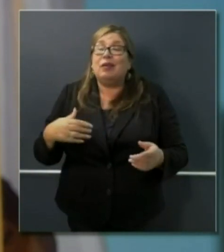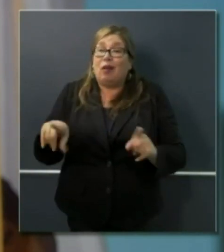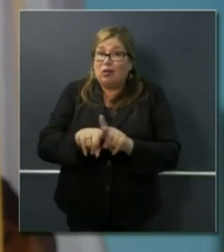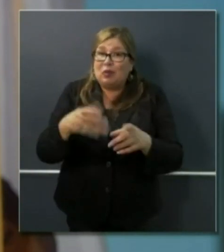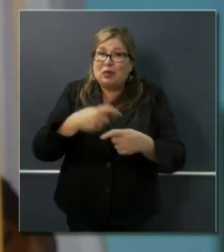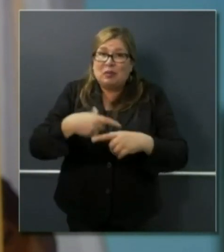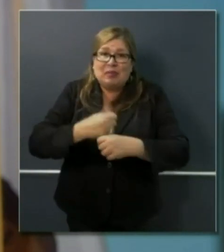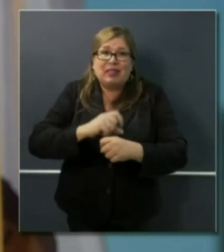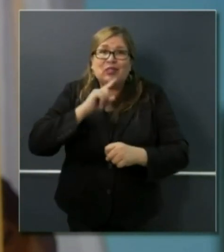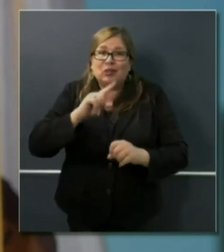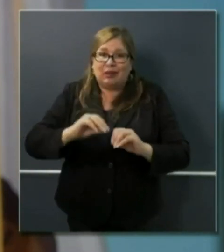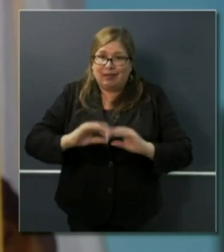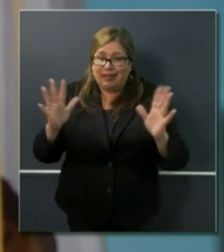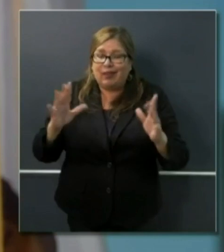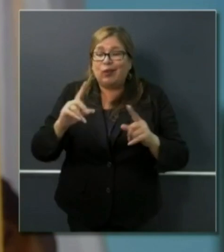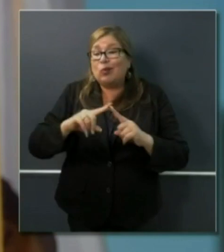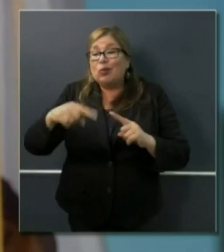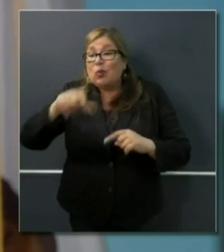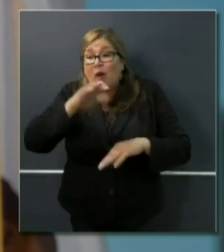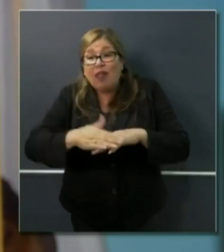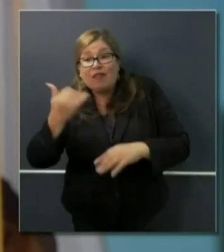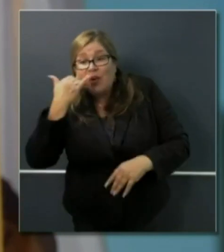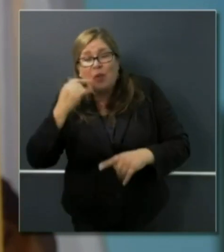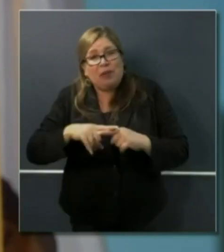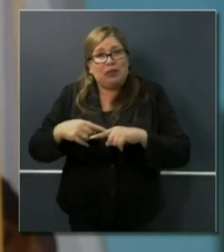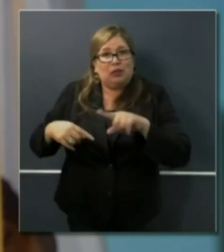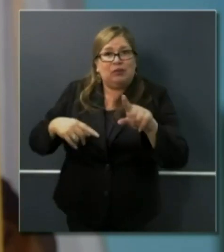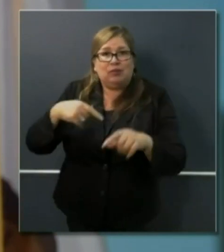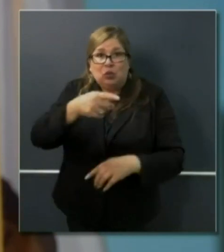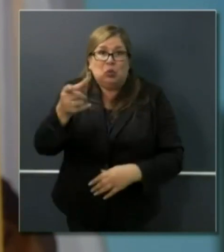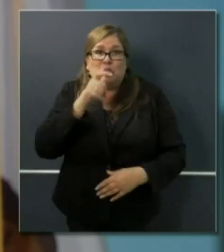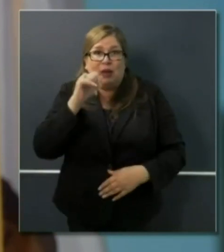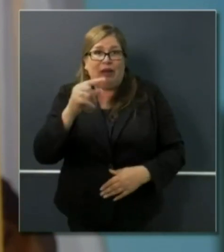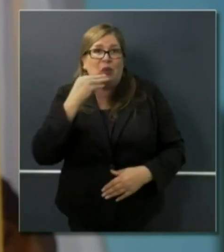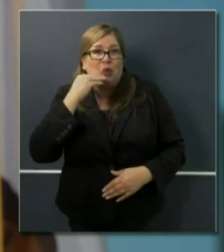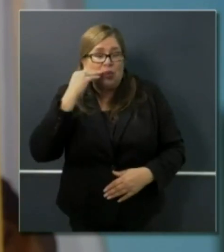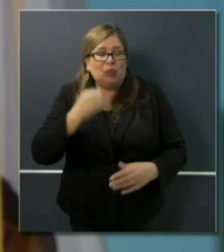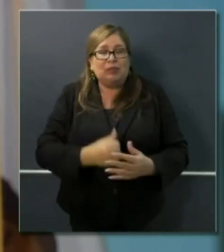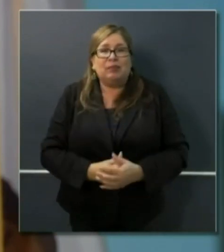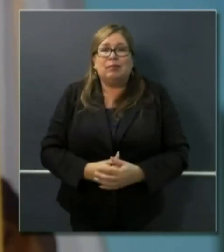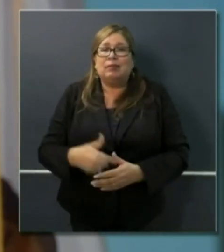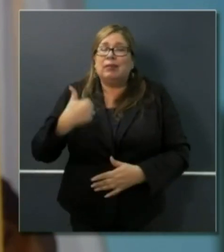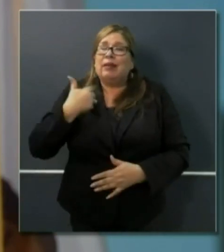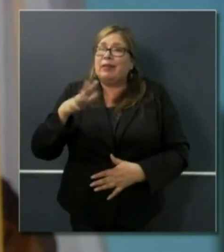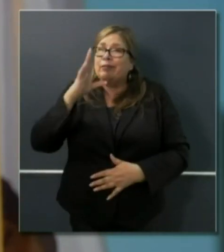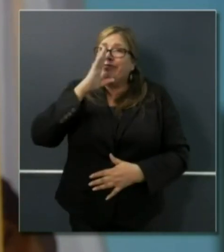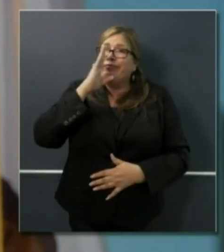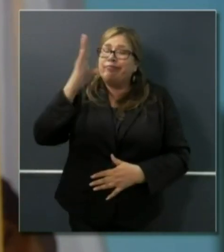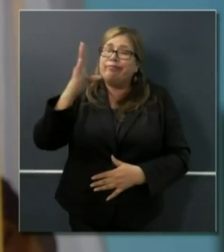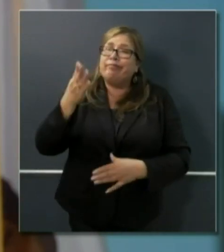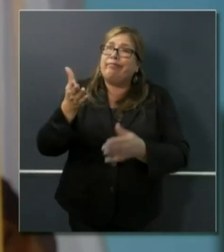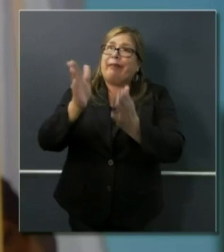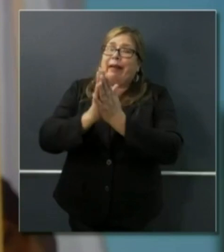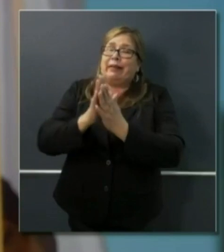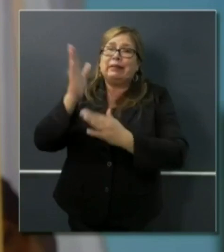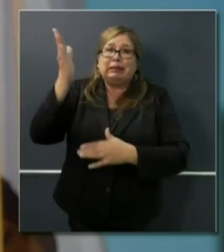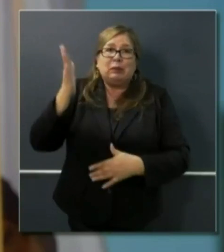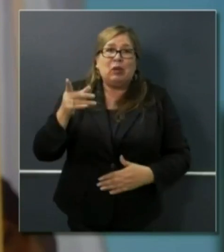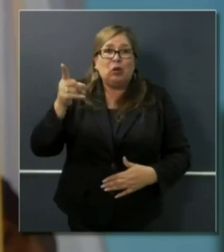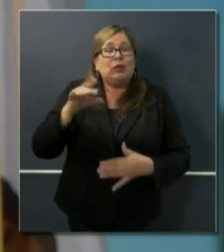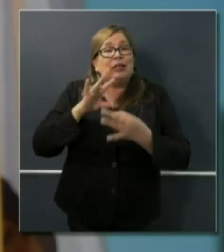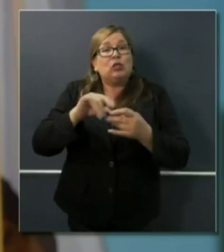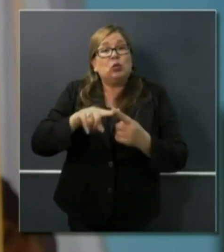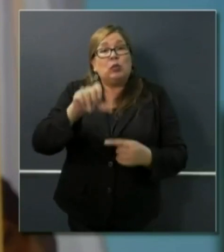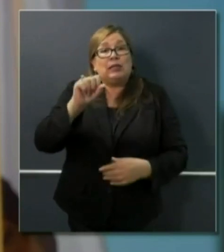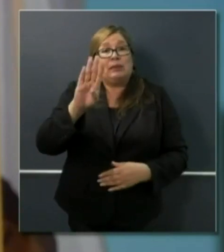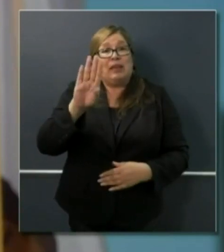clear to people watching at home. I've made this a very direct appeal to the speaker. As it relates to the SBA